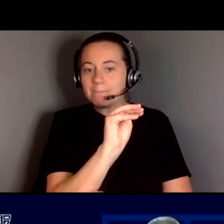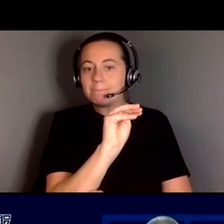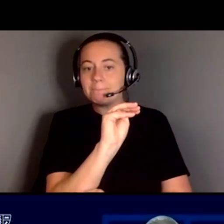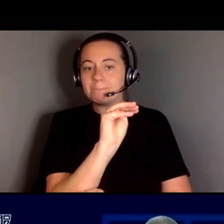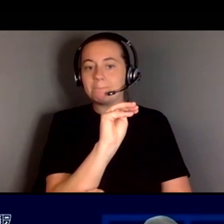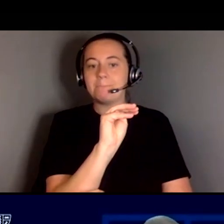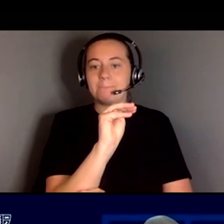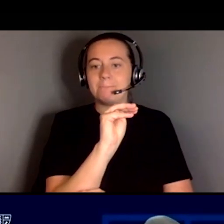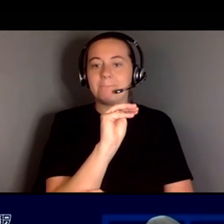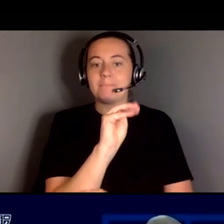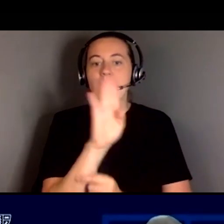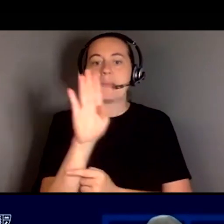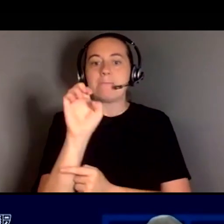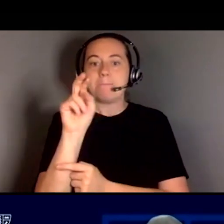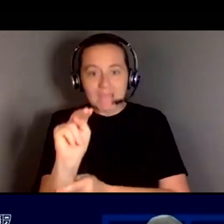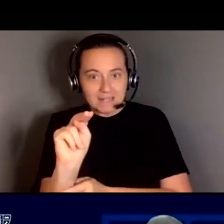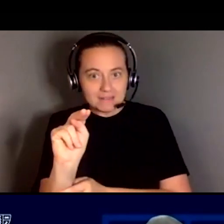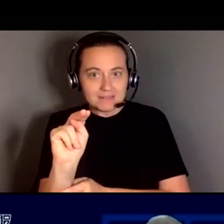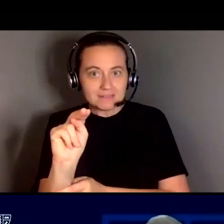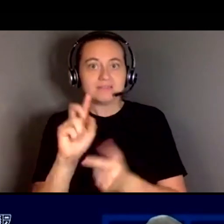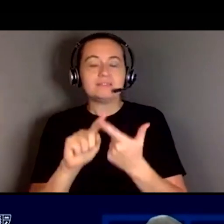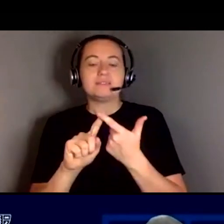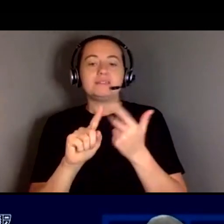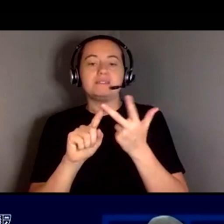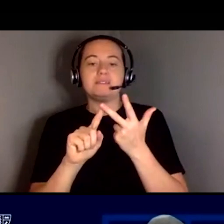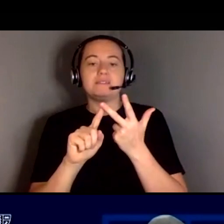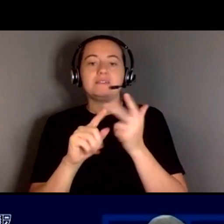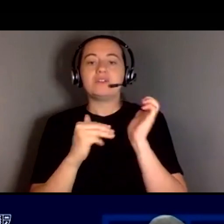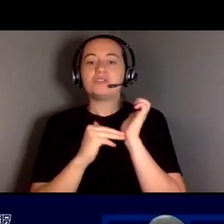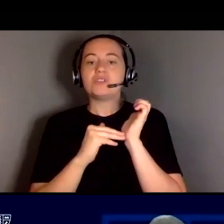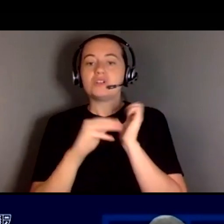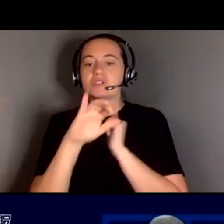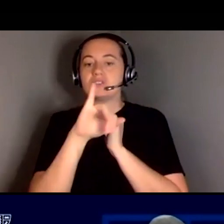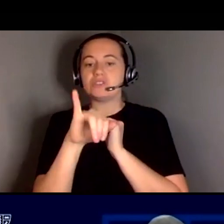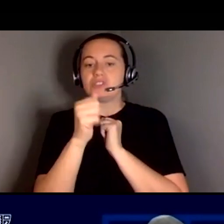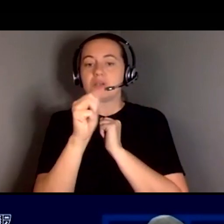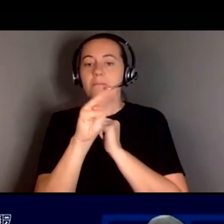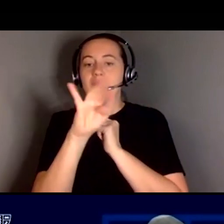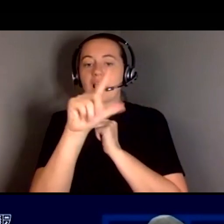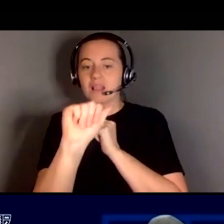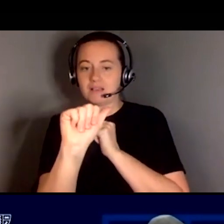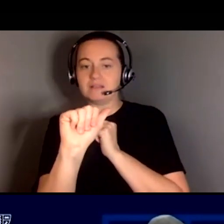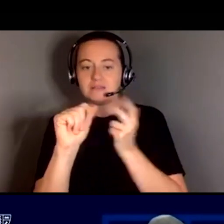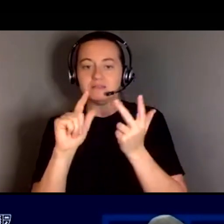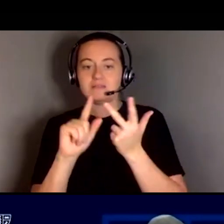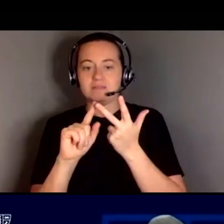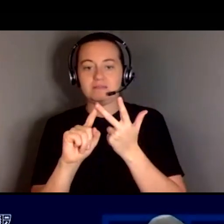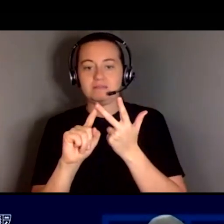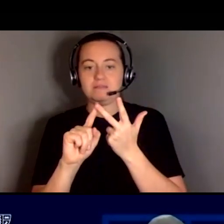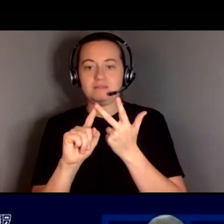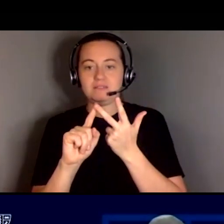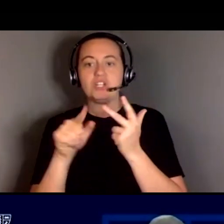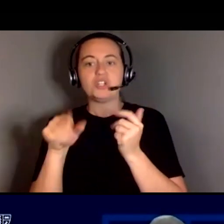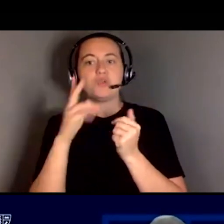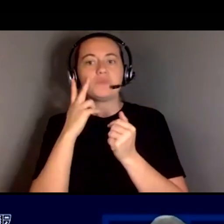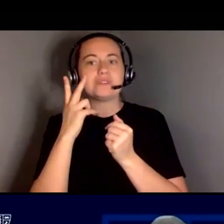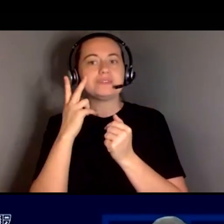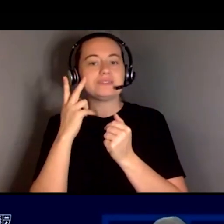Ben Thapa, Dr. Jamila Youssef, who serves as our CMO here at Downstate,